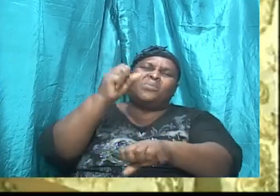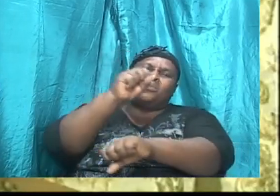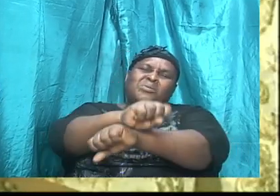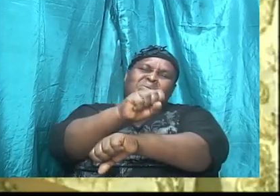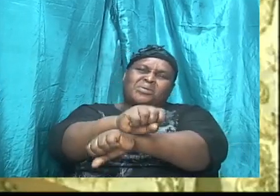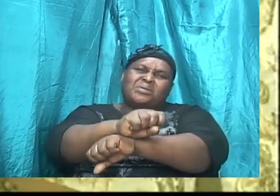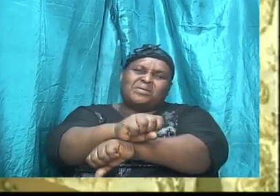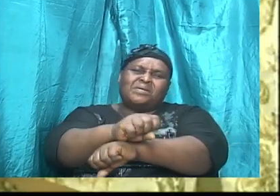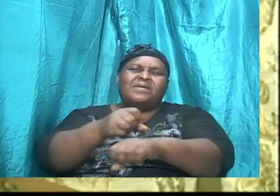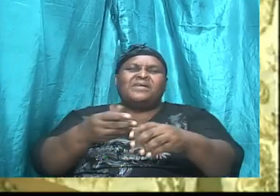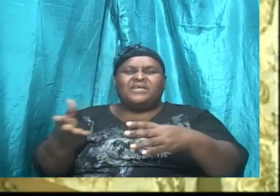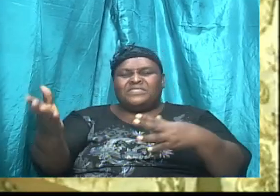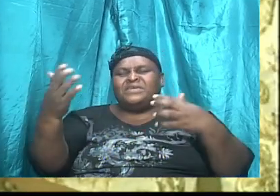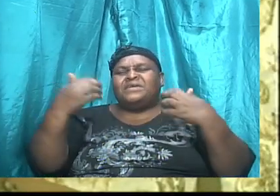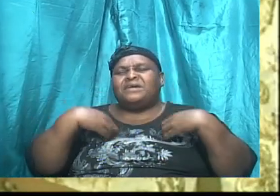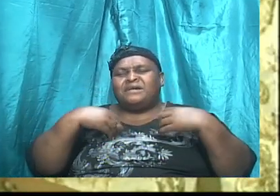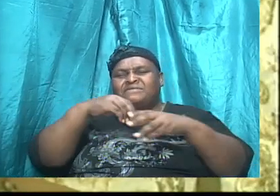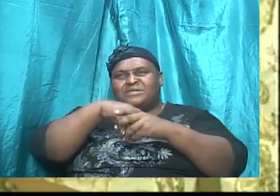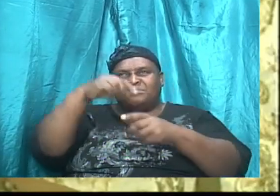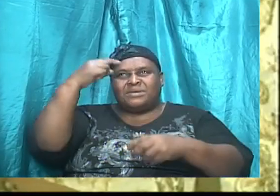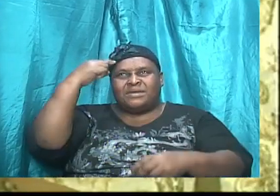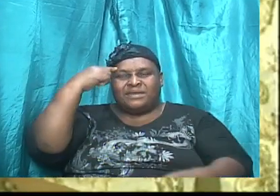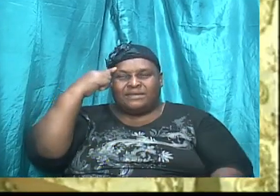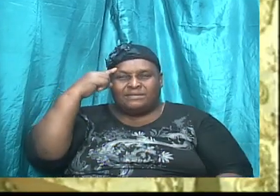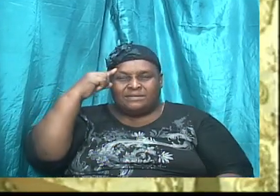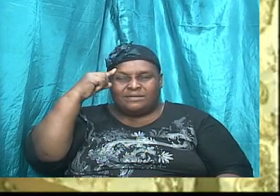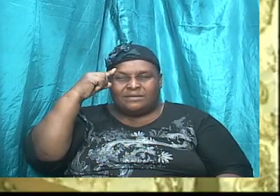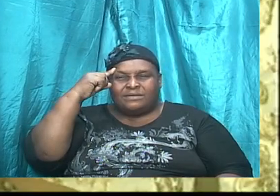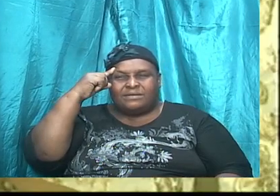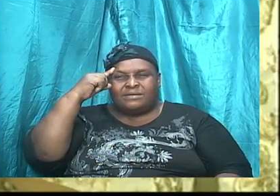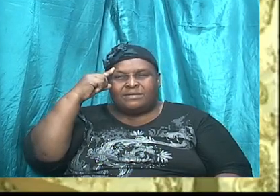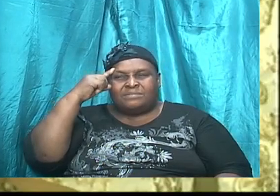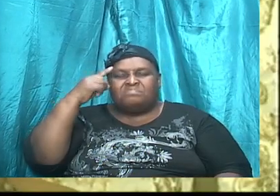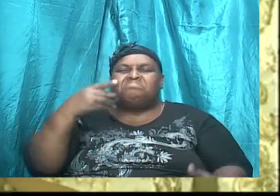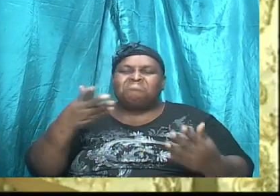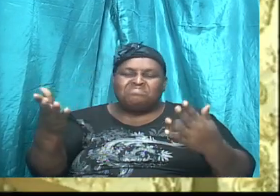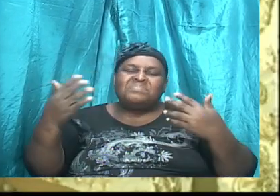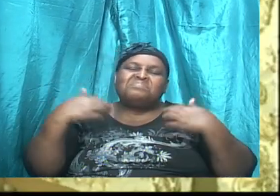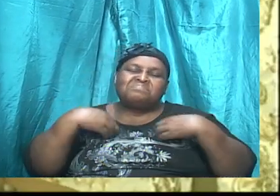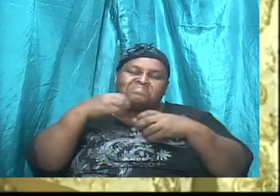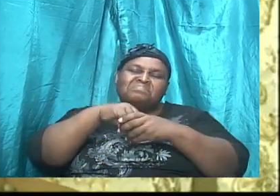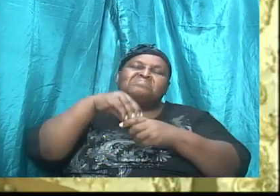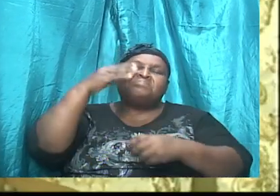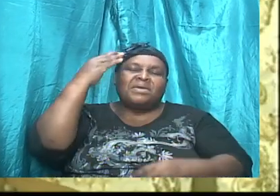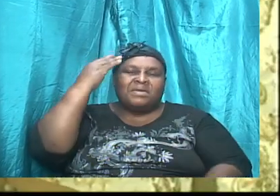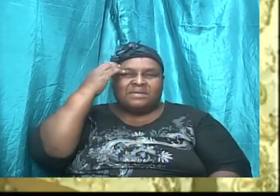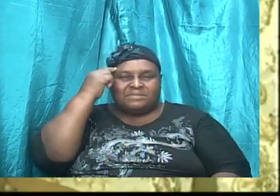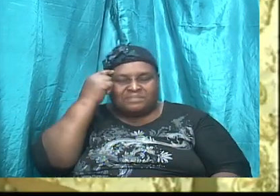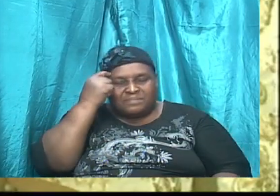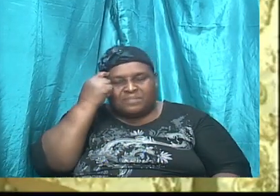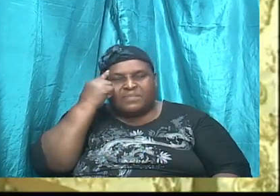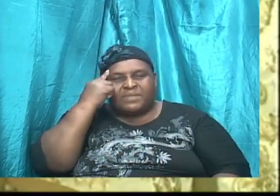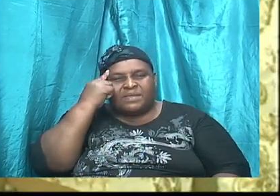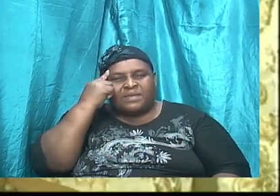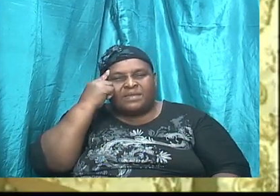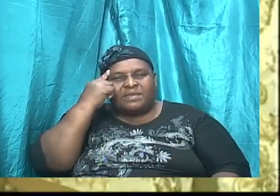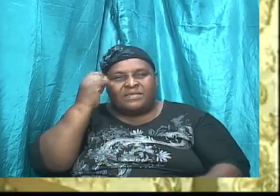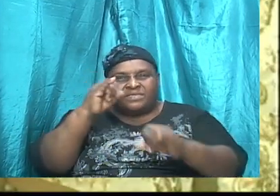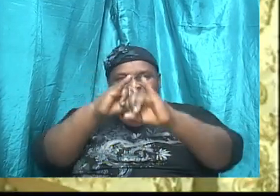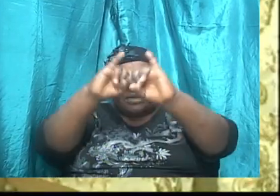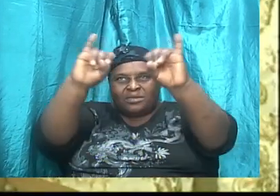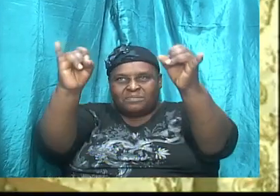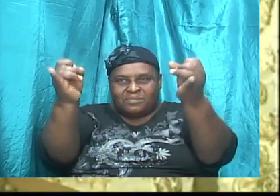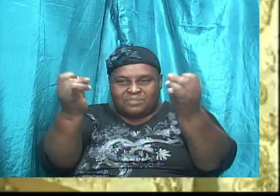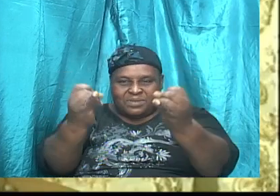they have in their mind, they have in their mind, an image